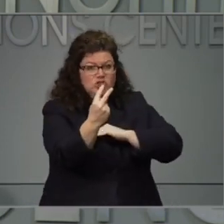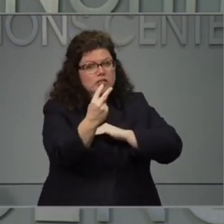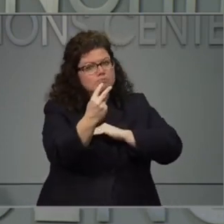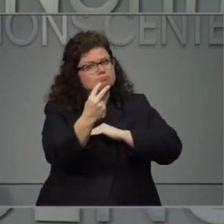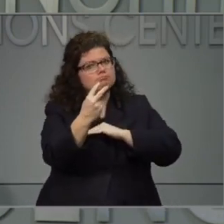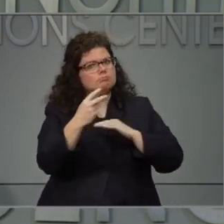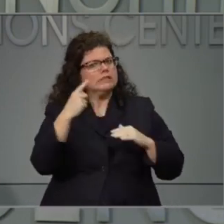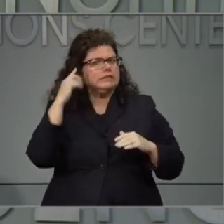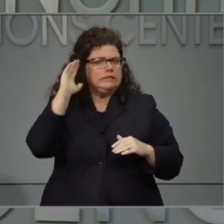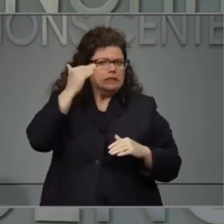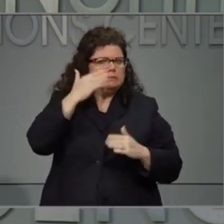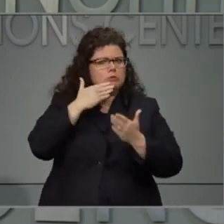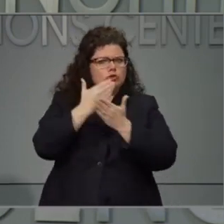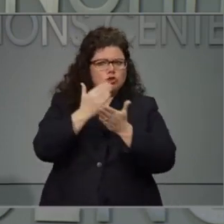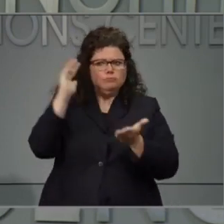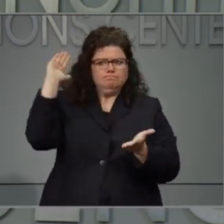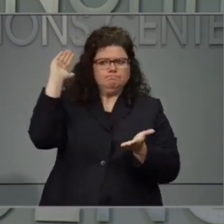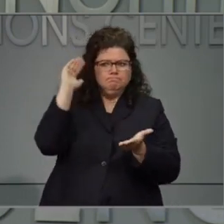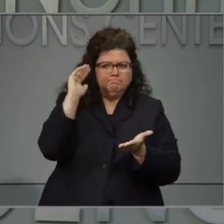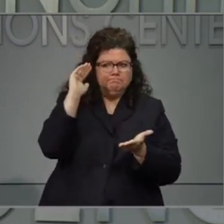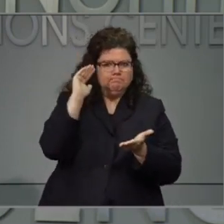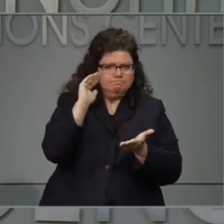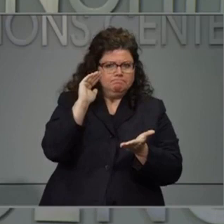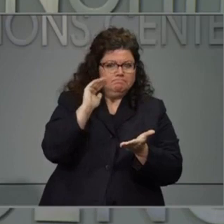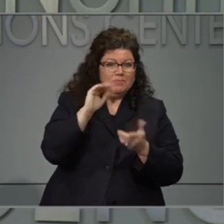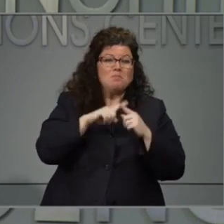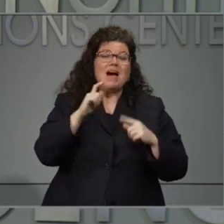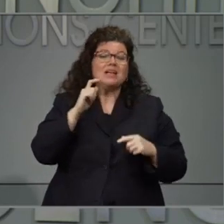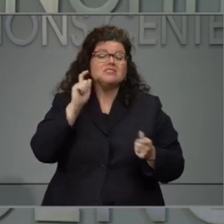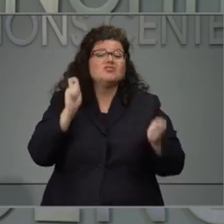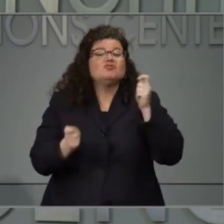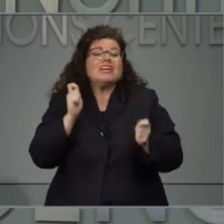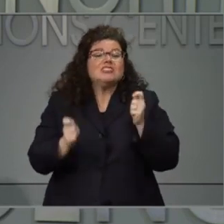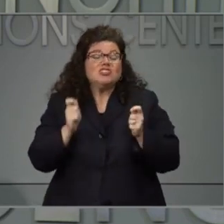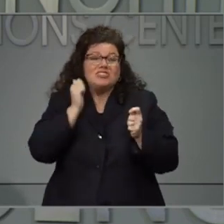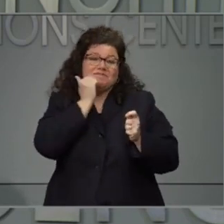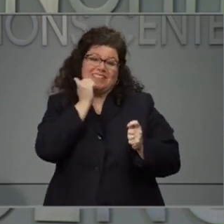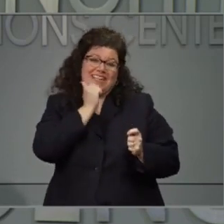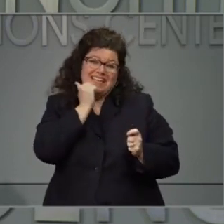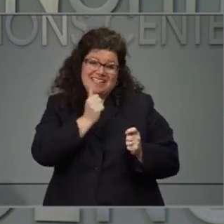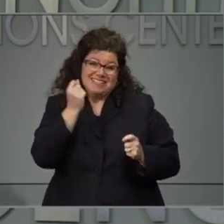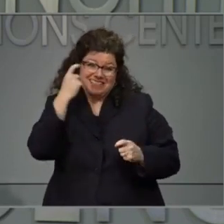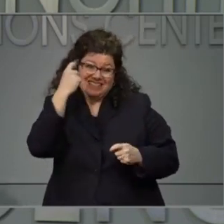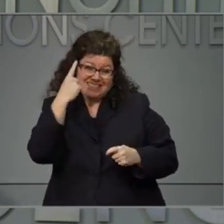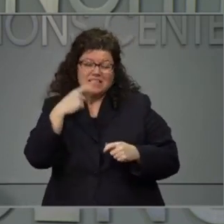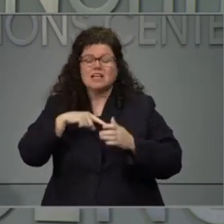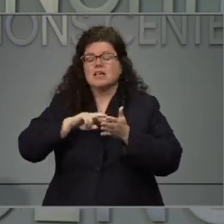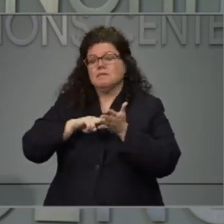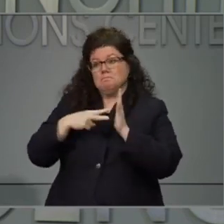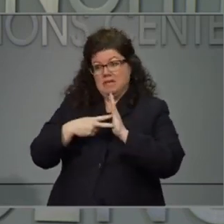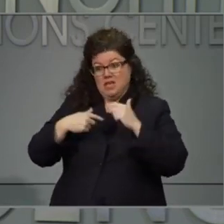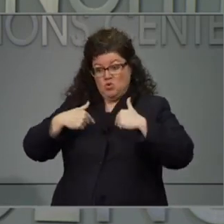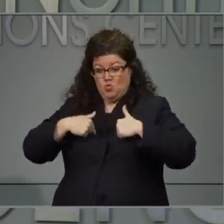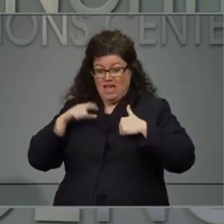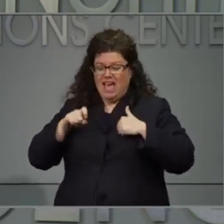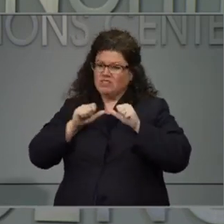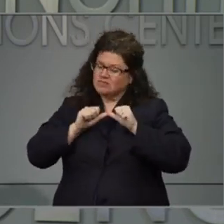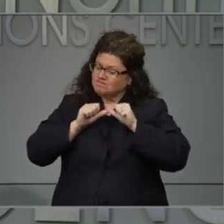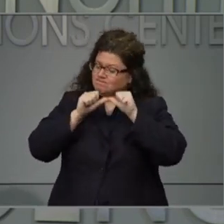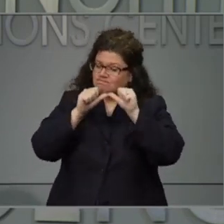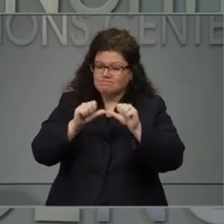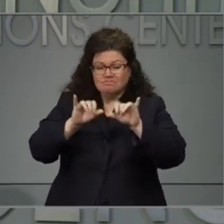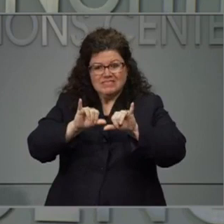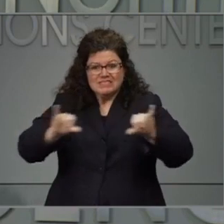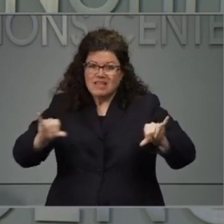one snapshot in time. I think it shows us that we've got to continue to be persistent